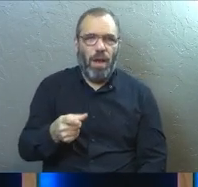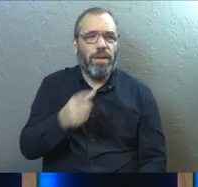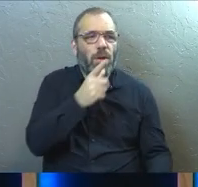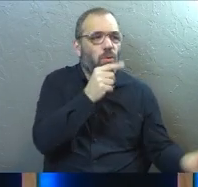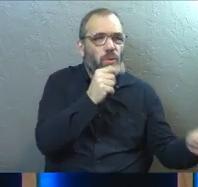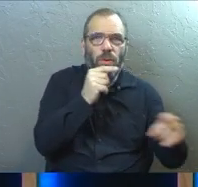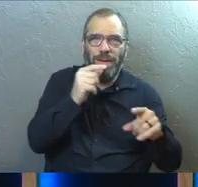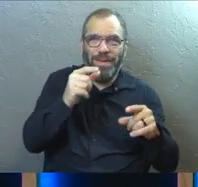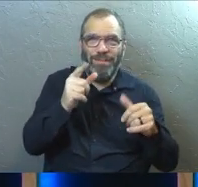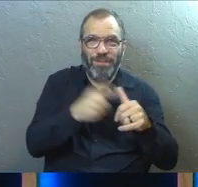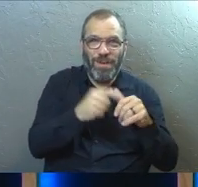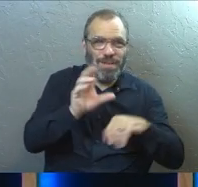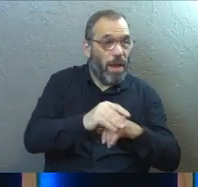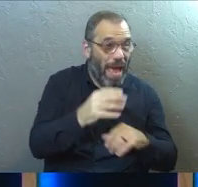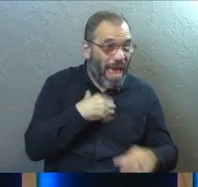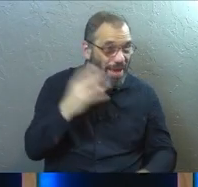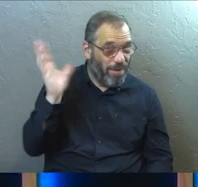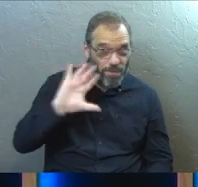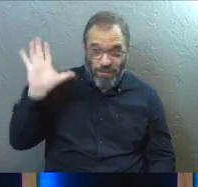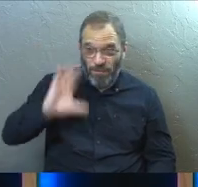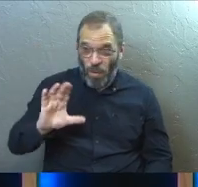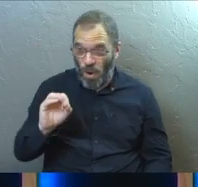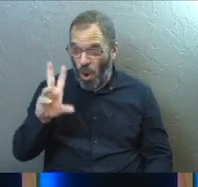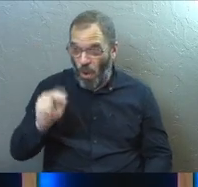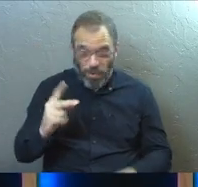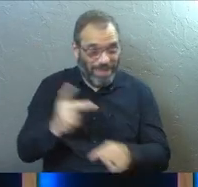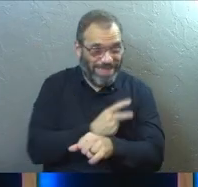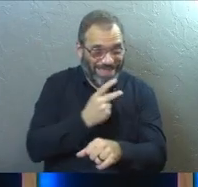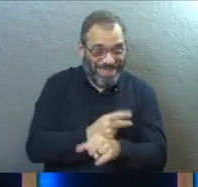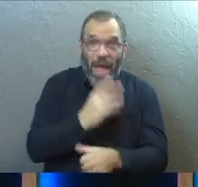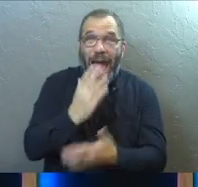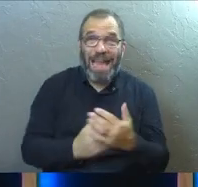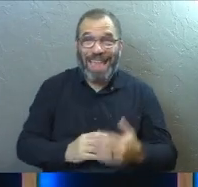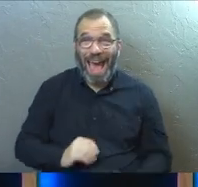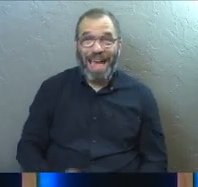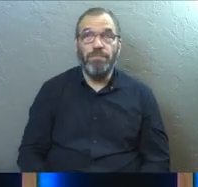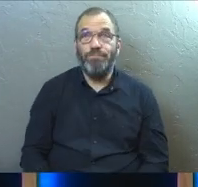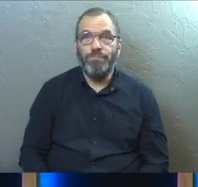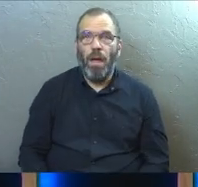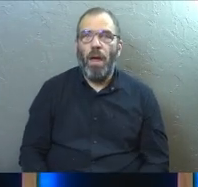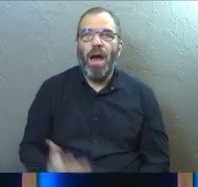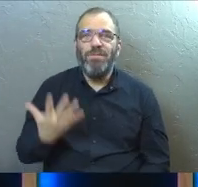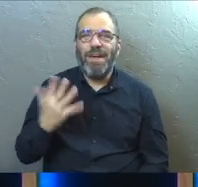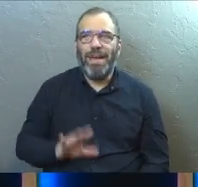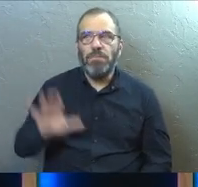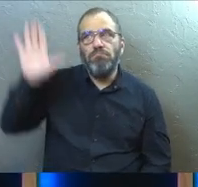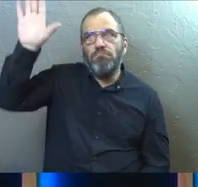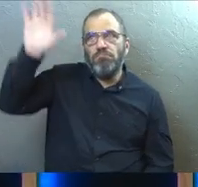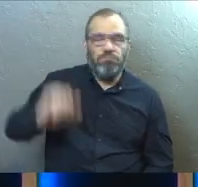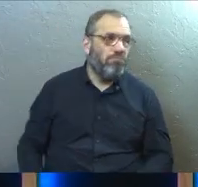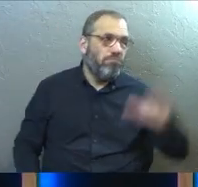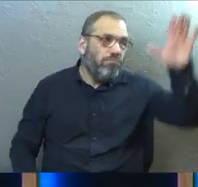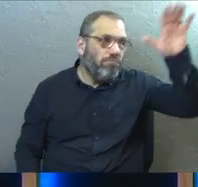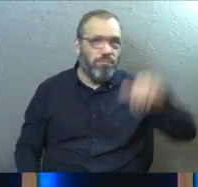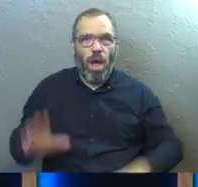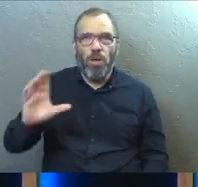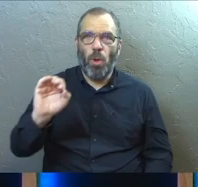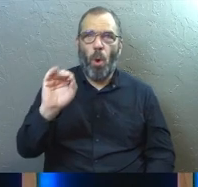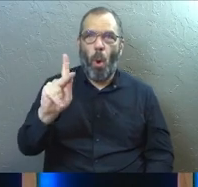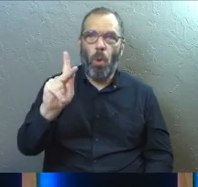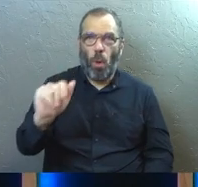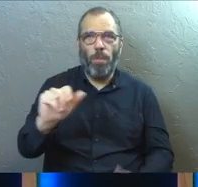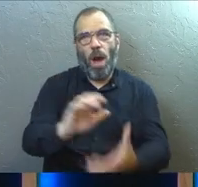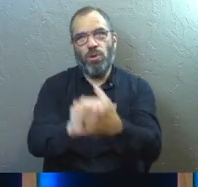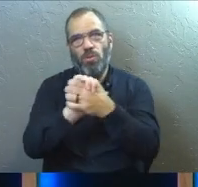to raise hands for service if they'd ever owned a sheep before. And I totally expected there to be zero hands and there was like five hands. So congratulations, Oklahoma.